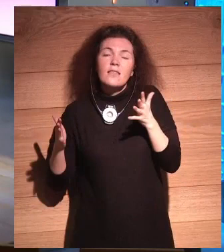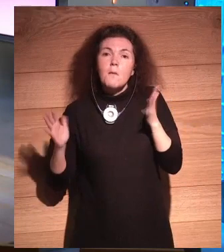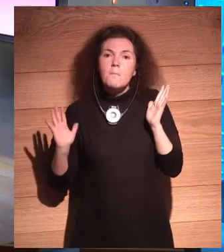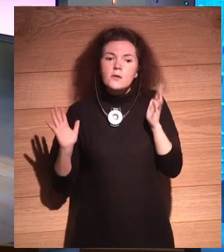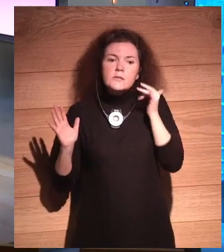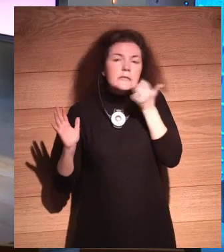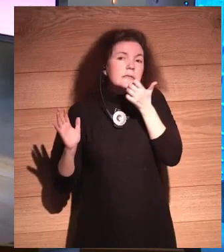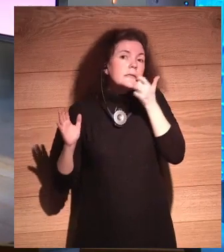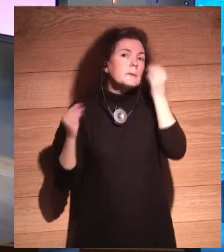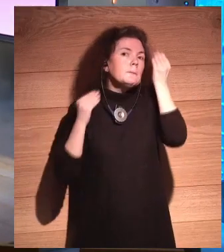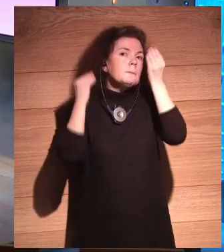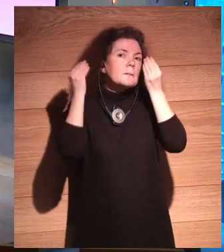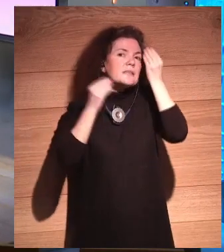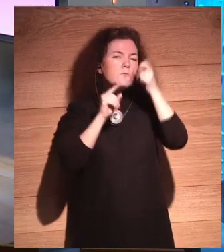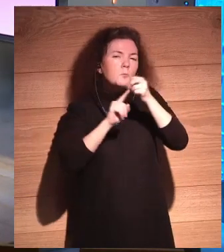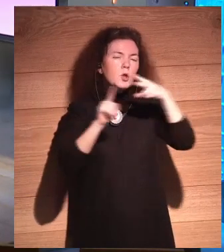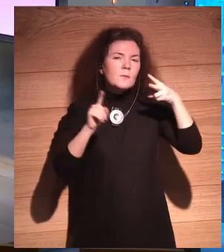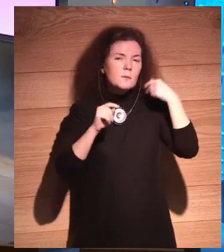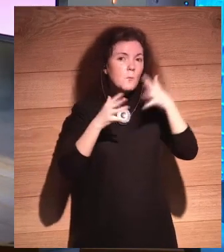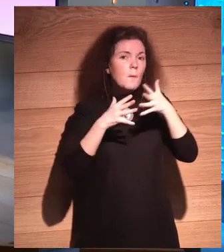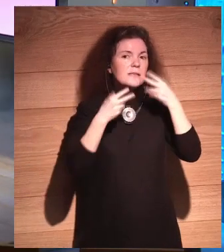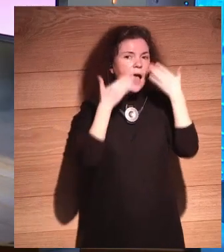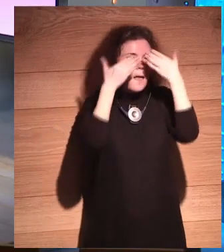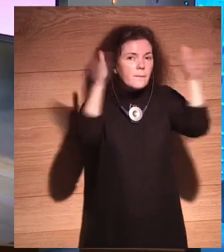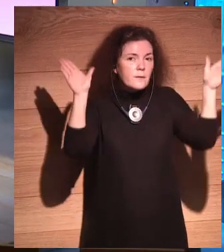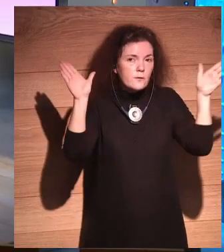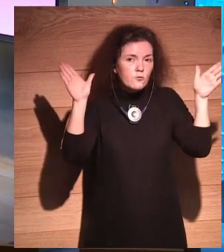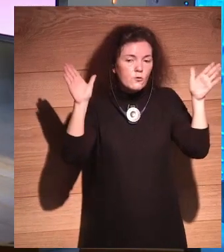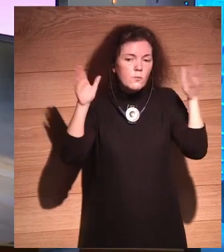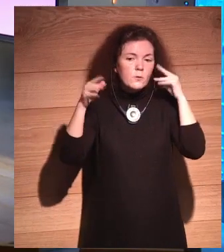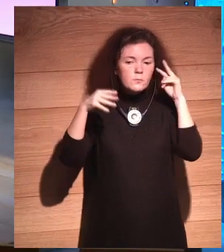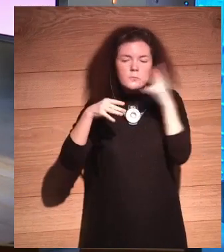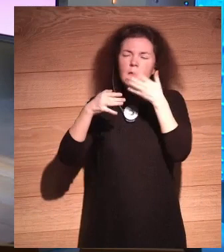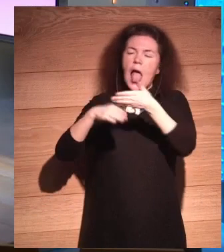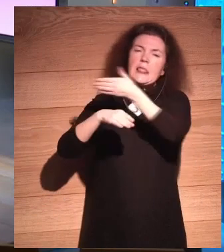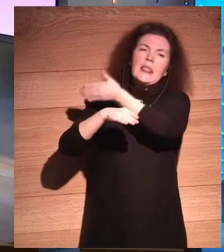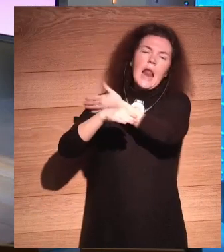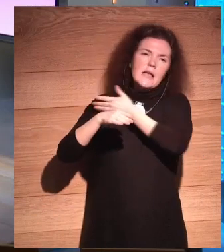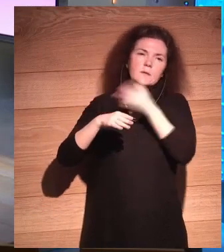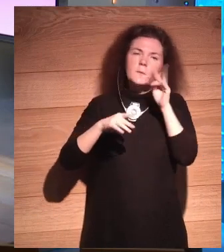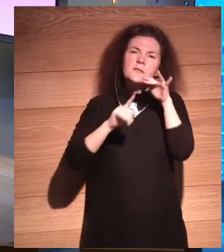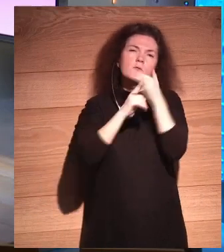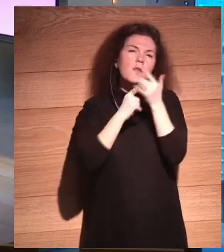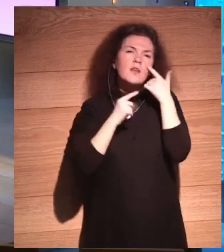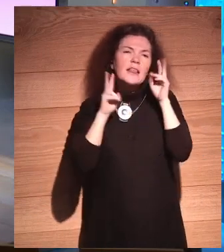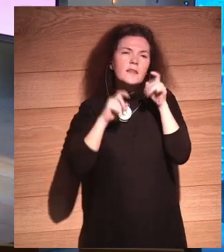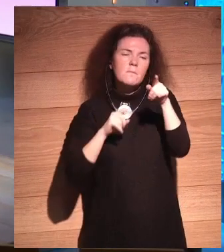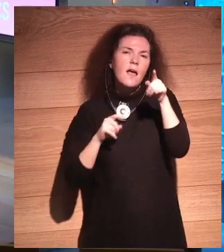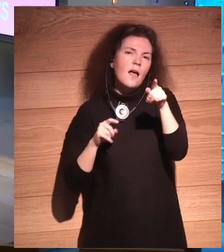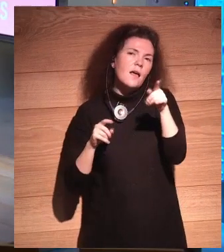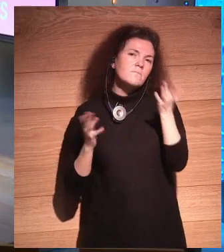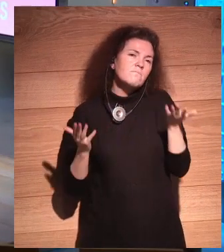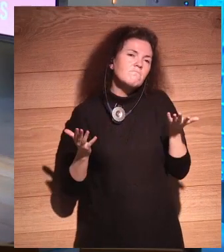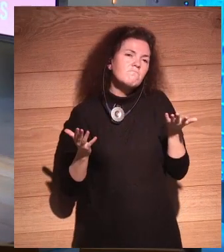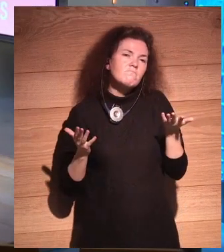making it available. I mean, clearly, this topic, we can't go backwards